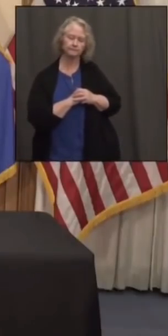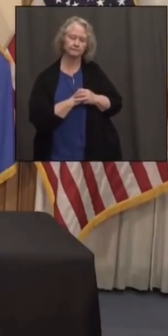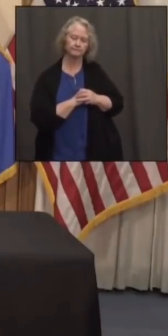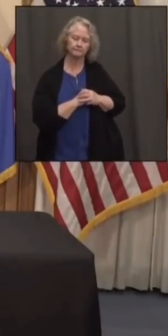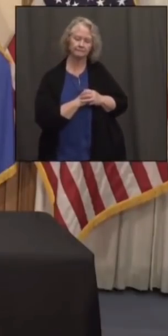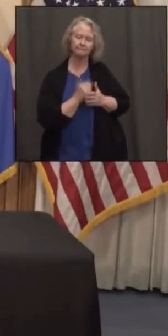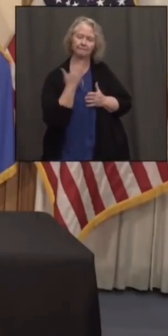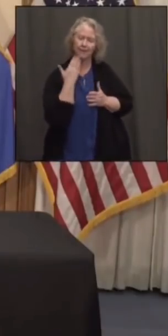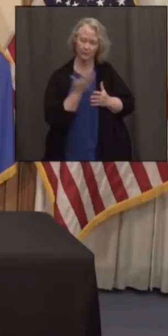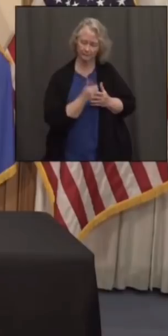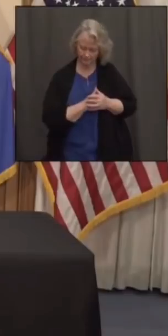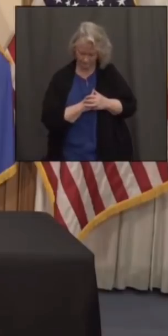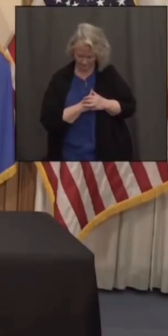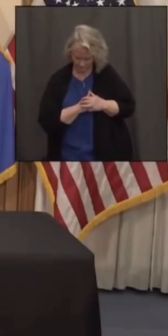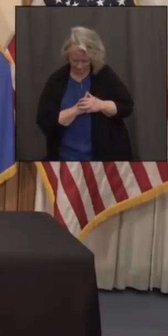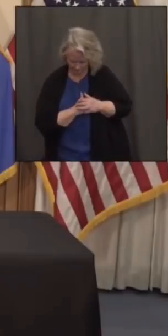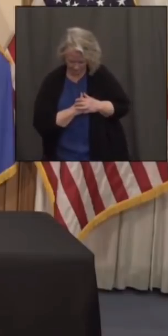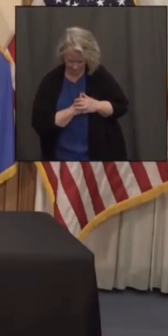Thanks.